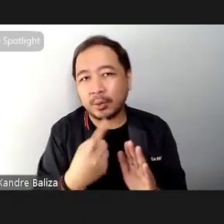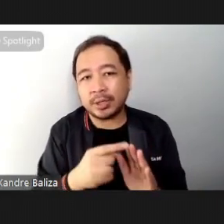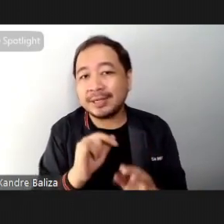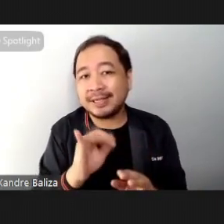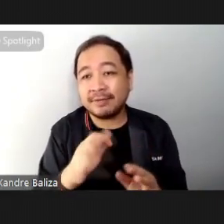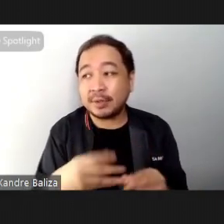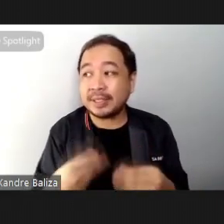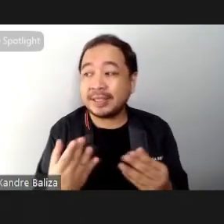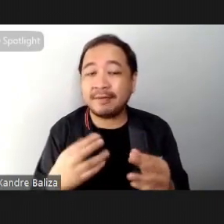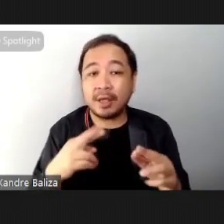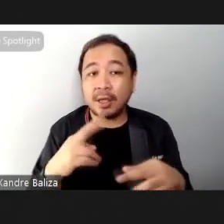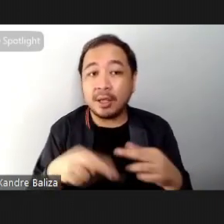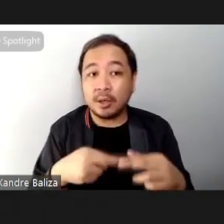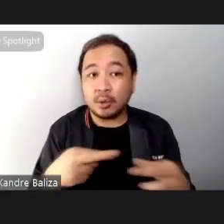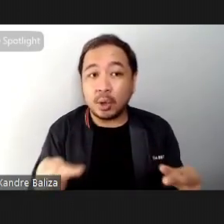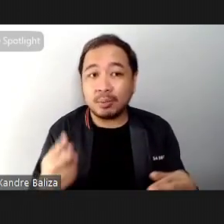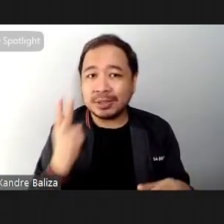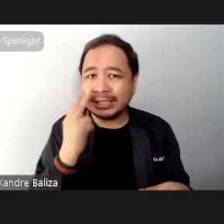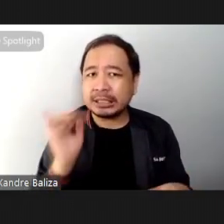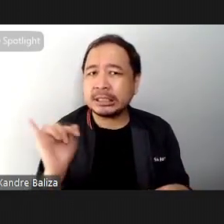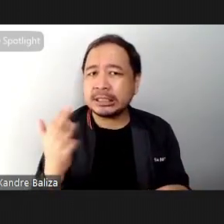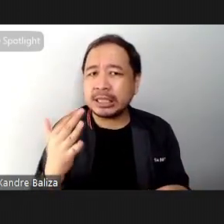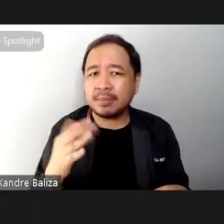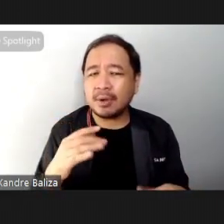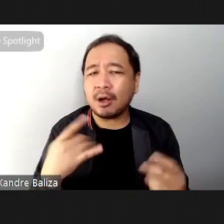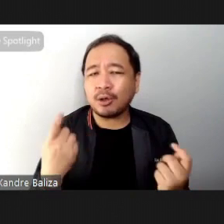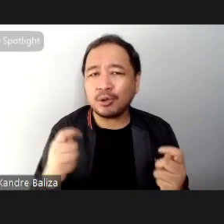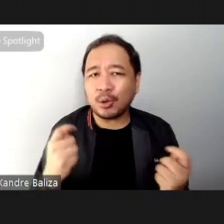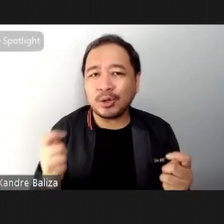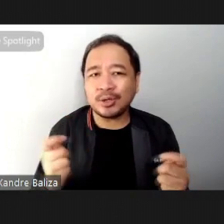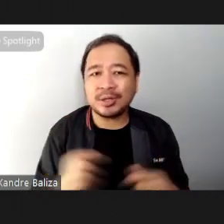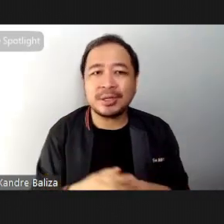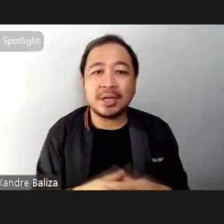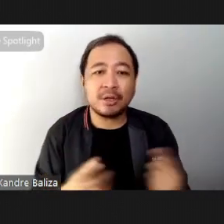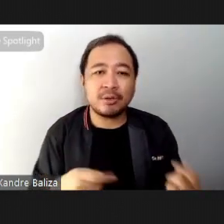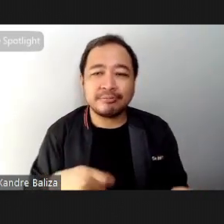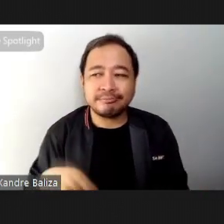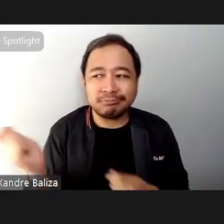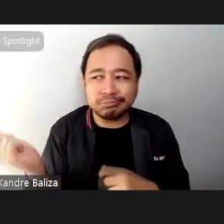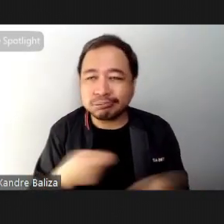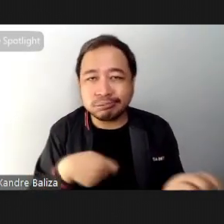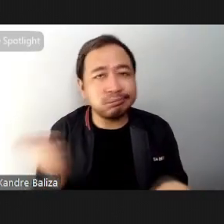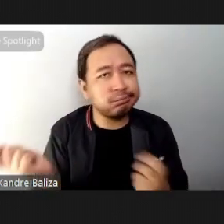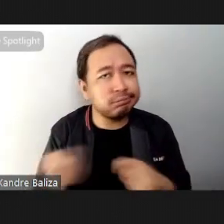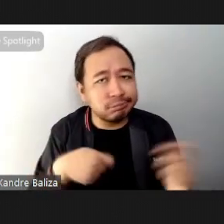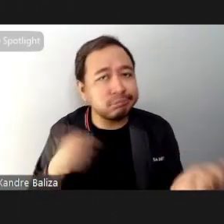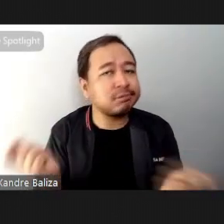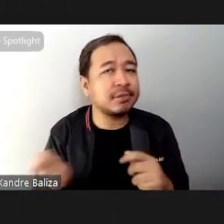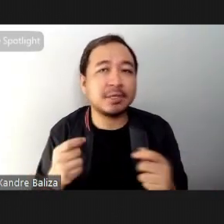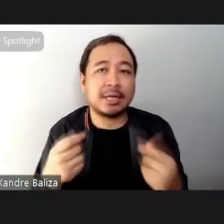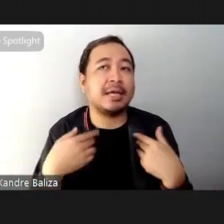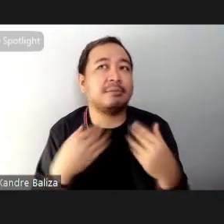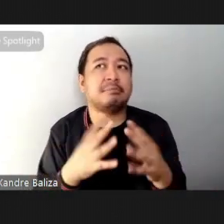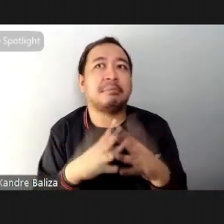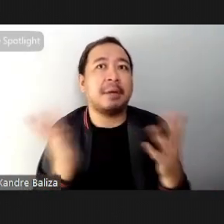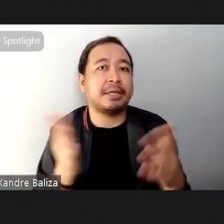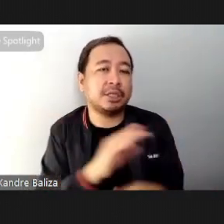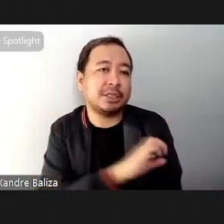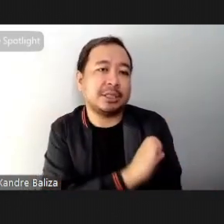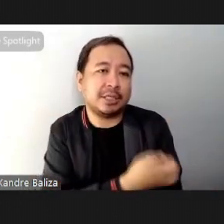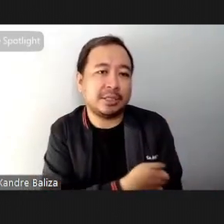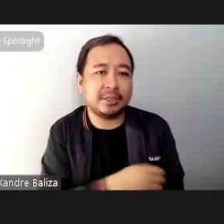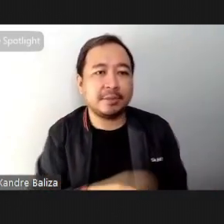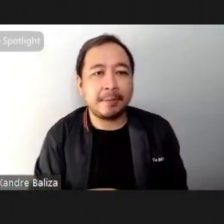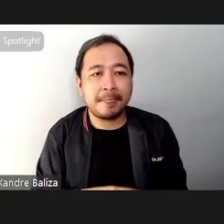they'll see it as a toy as well and they'll be swinging it and swinging it and they'll expend a lot of energy of course you might